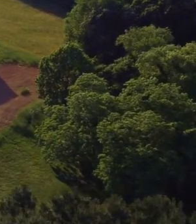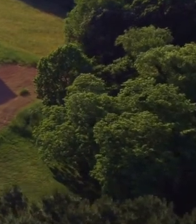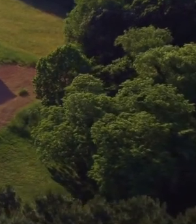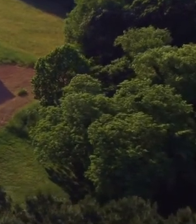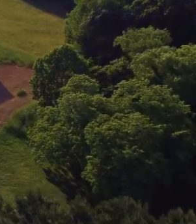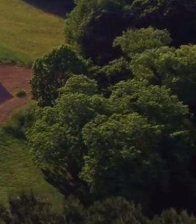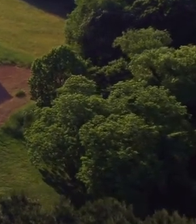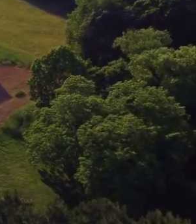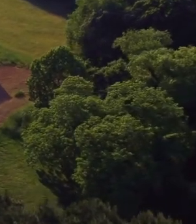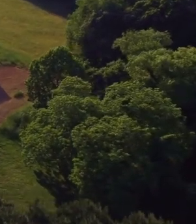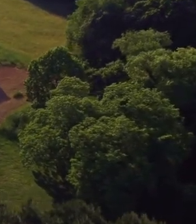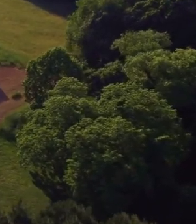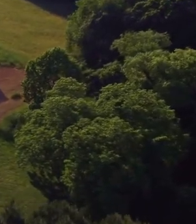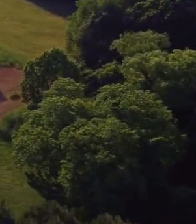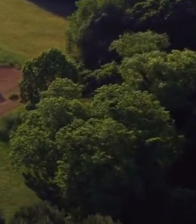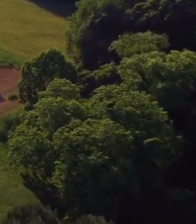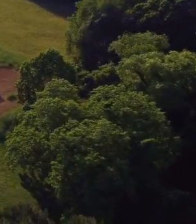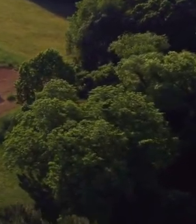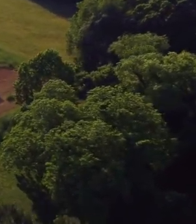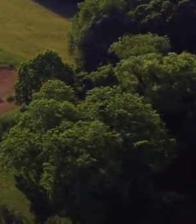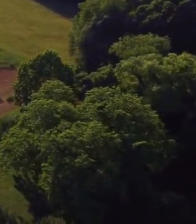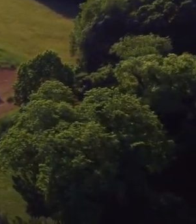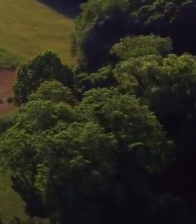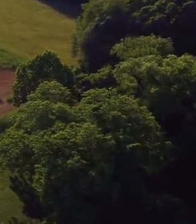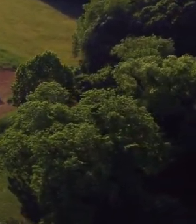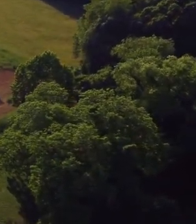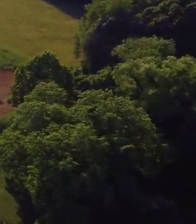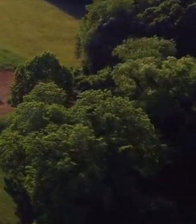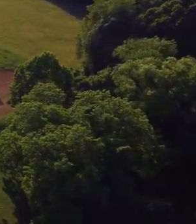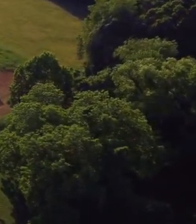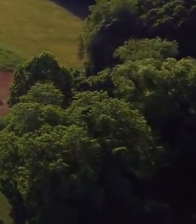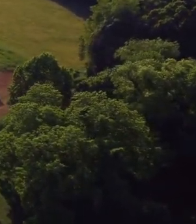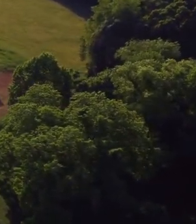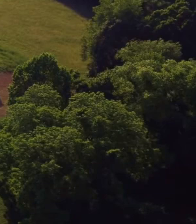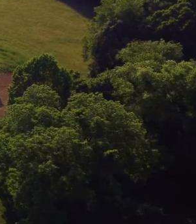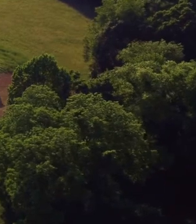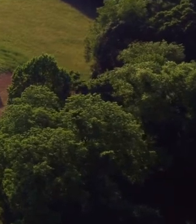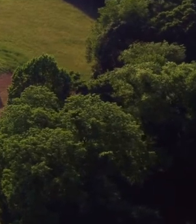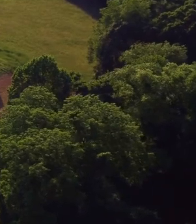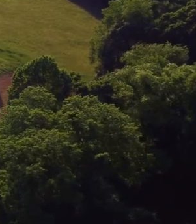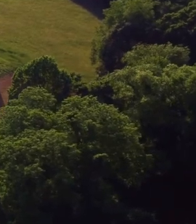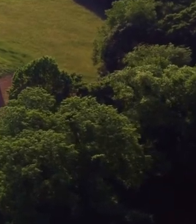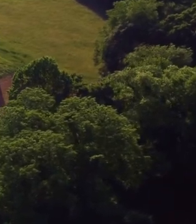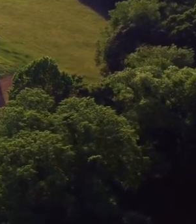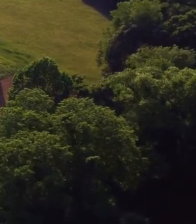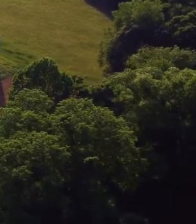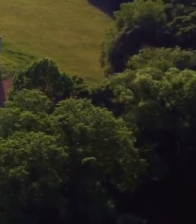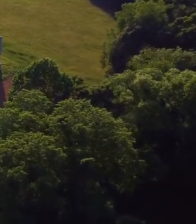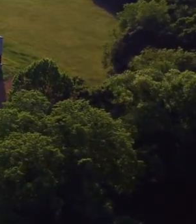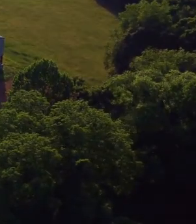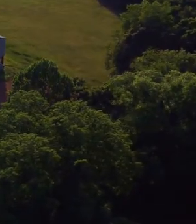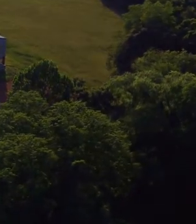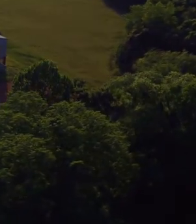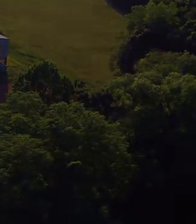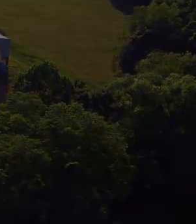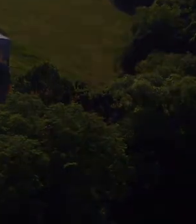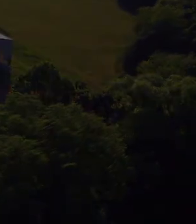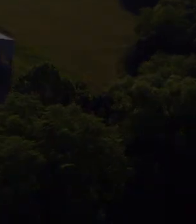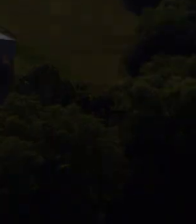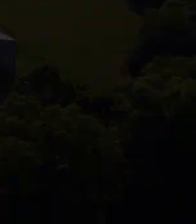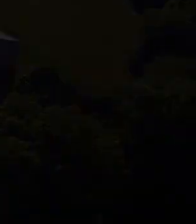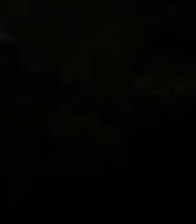room who are working hard for you, to press on. And God, help us to love the landowner more than the payment. In Jesus' name, amen.